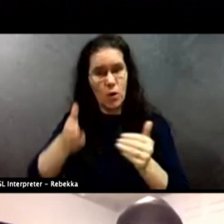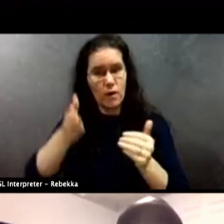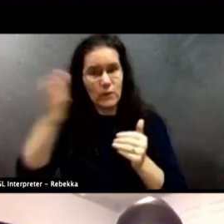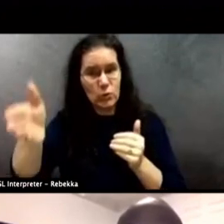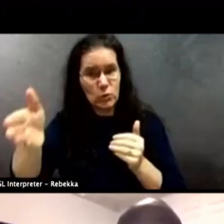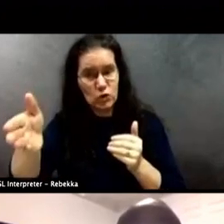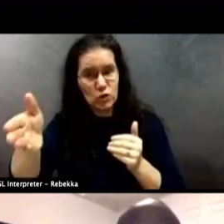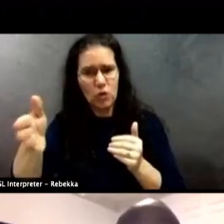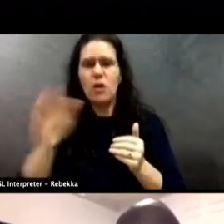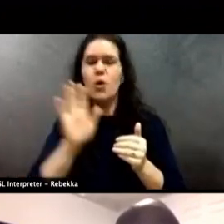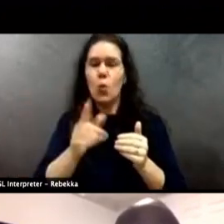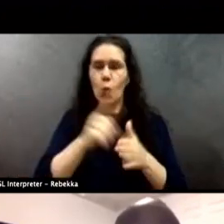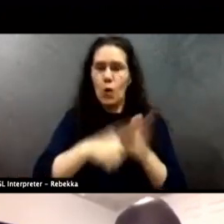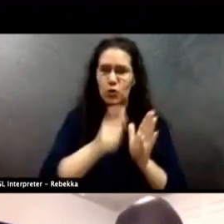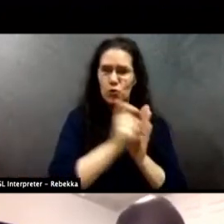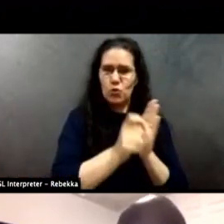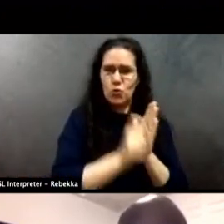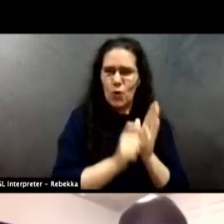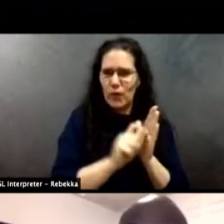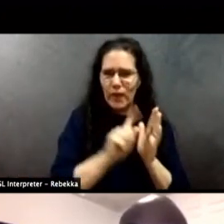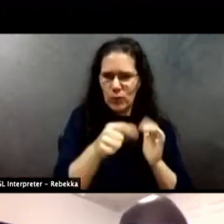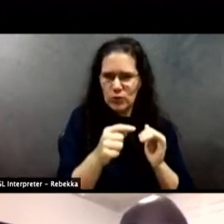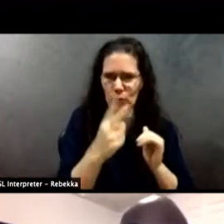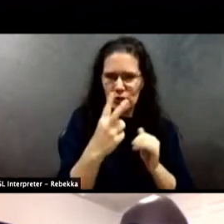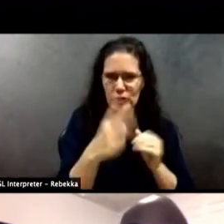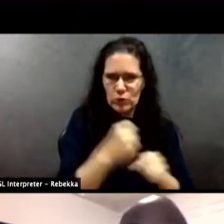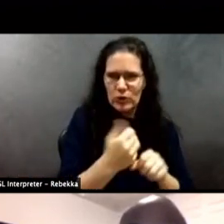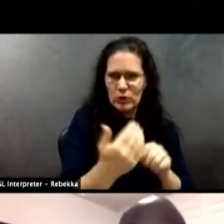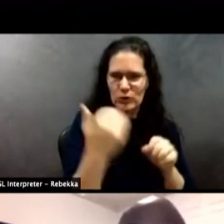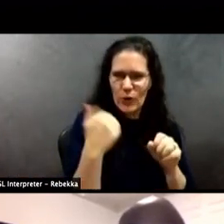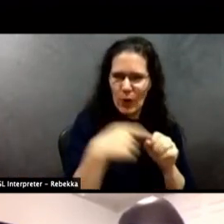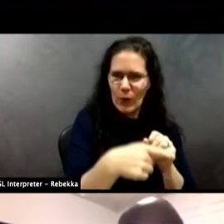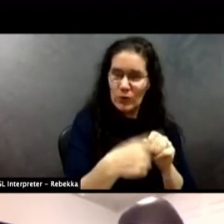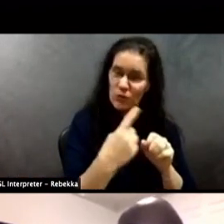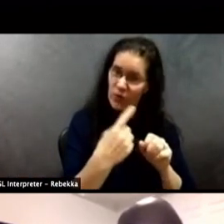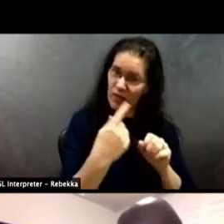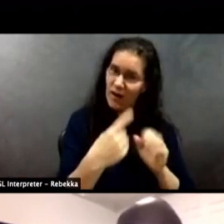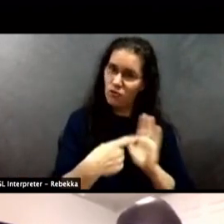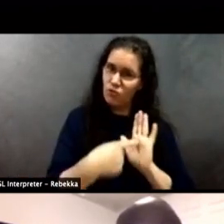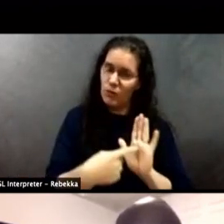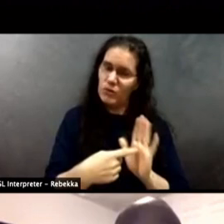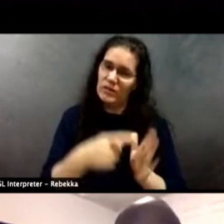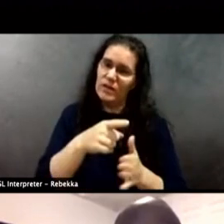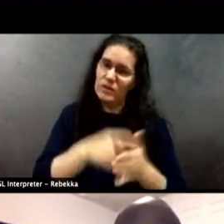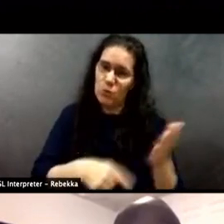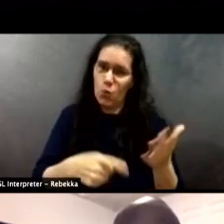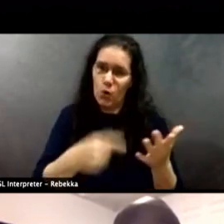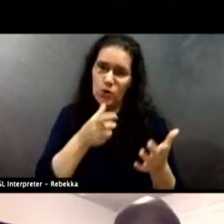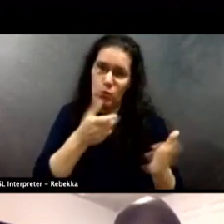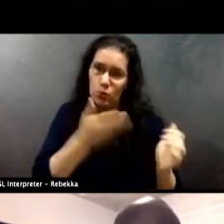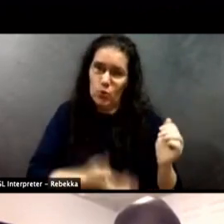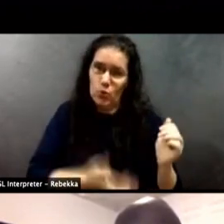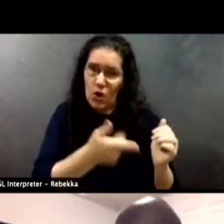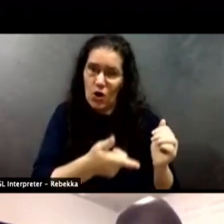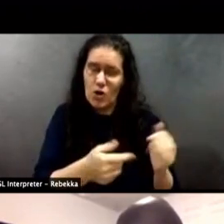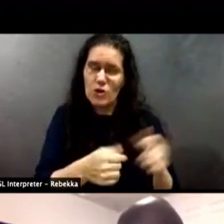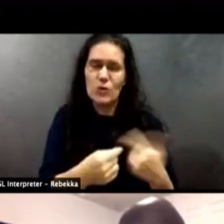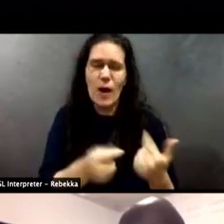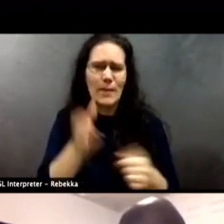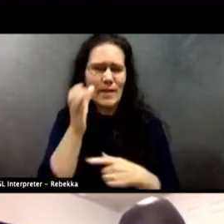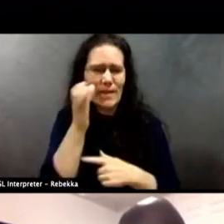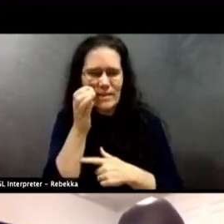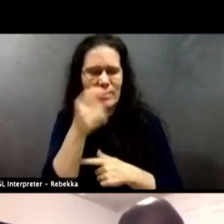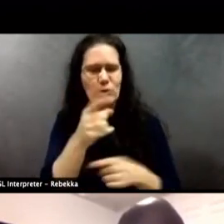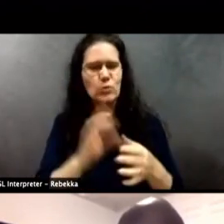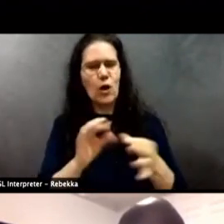And so the thing that I keep wrestling with as I listen to you is, so in a moment of stress or pressure going